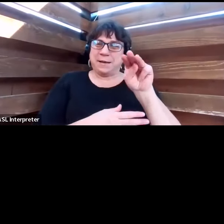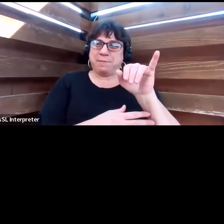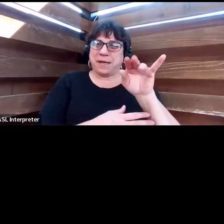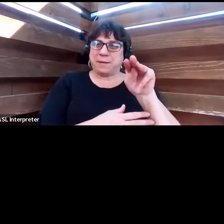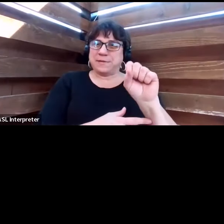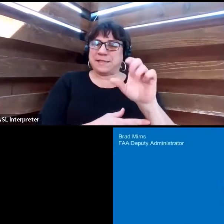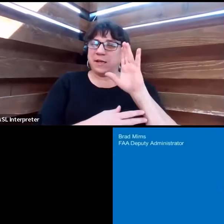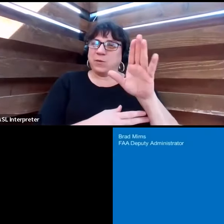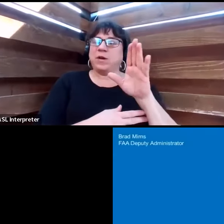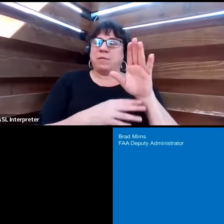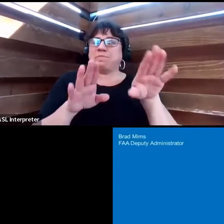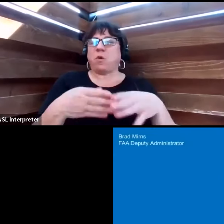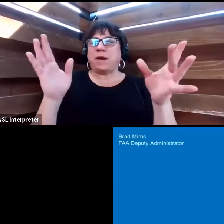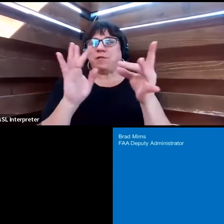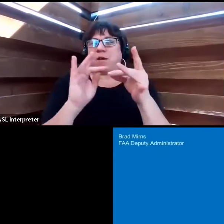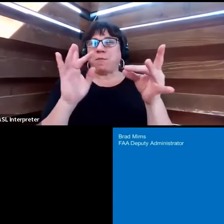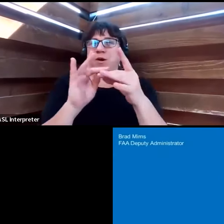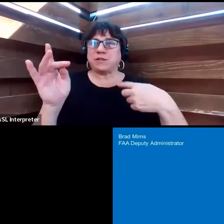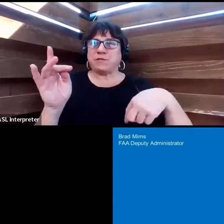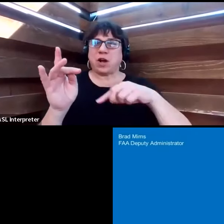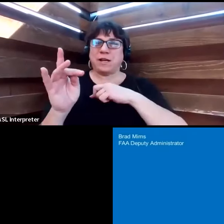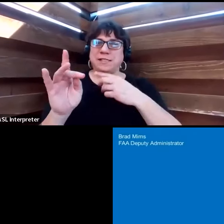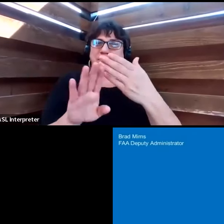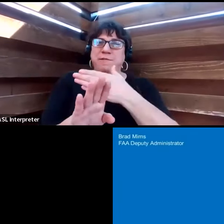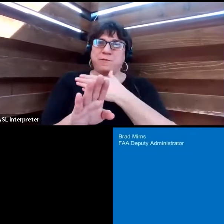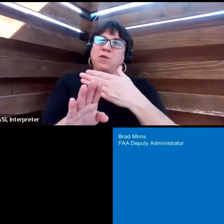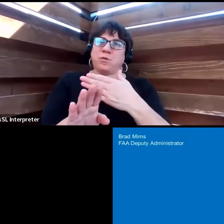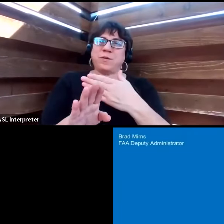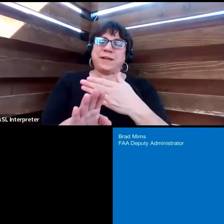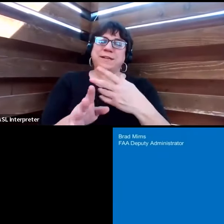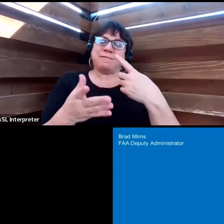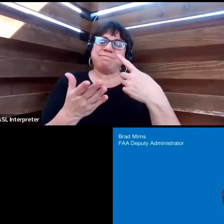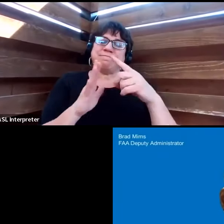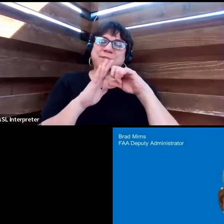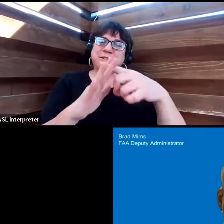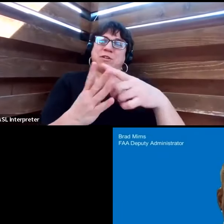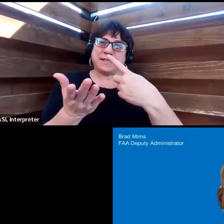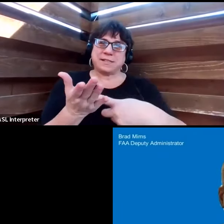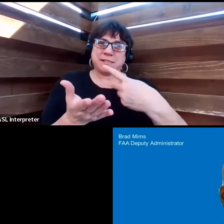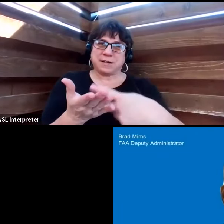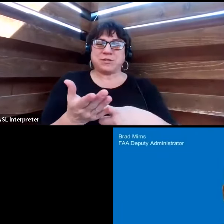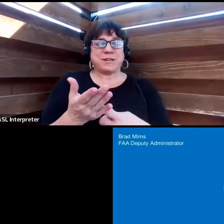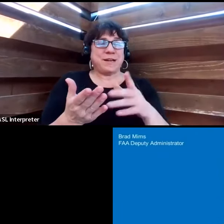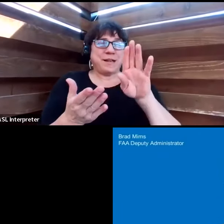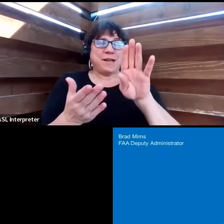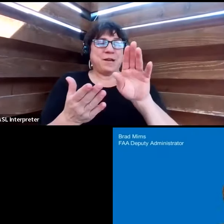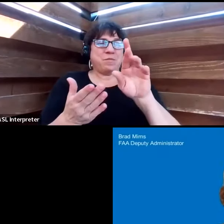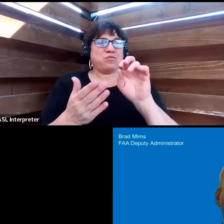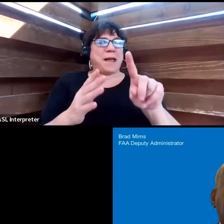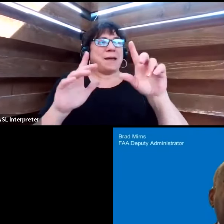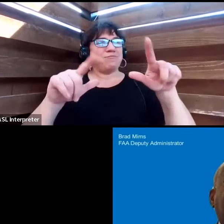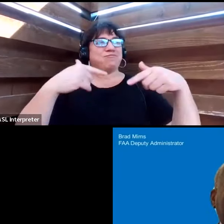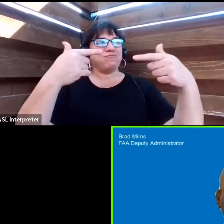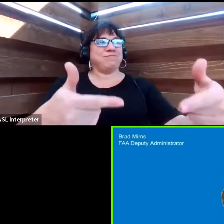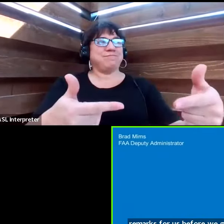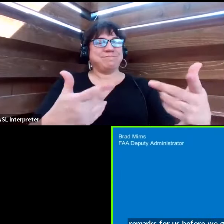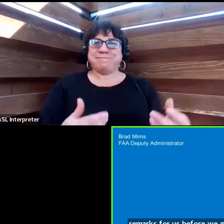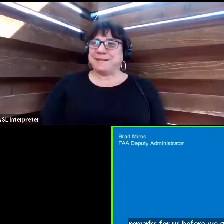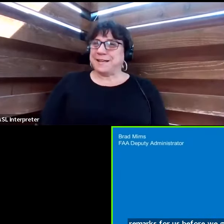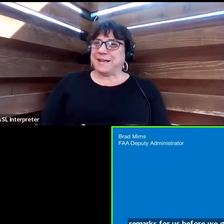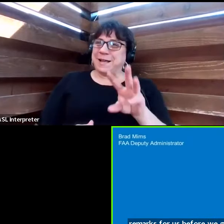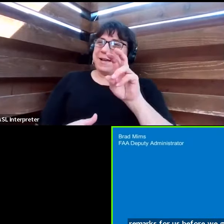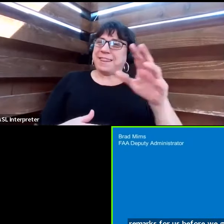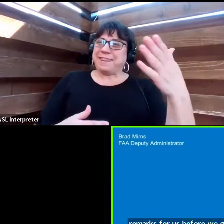provide some opening remarks for us before we get this discussion rolling. Brad, the floor is yours. Well,